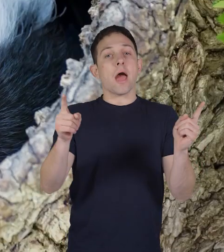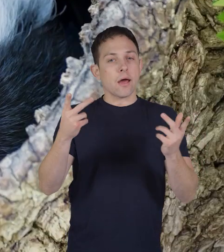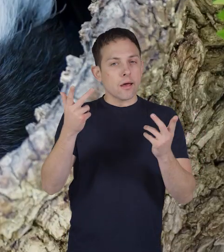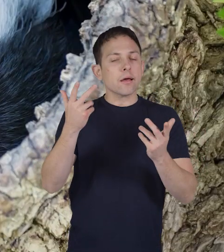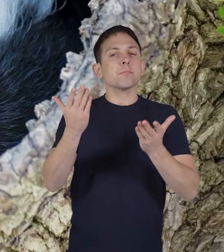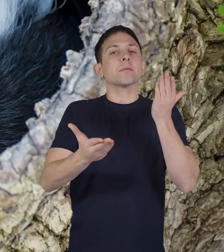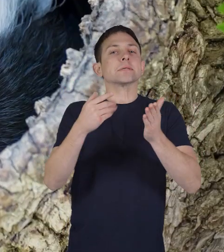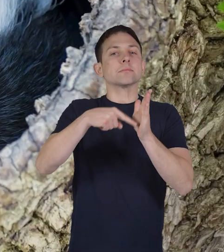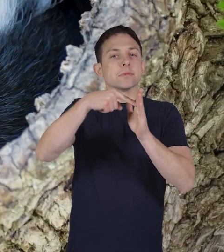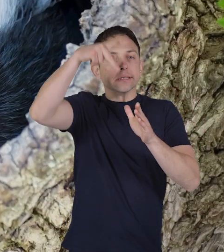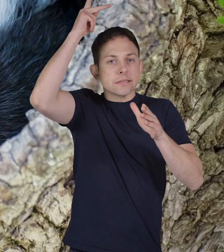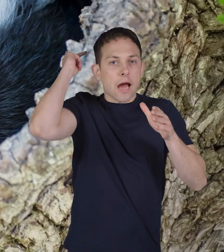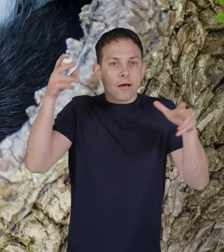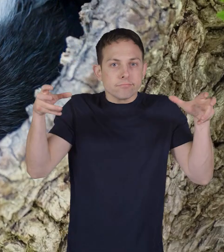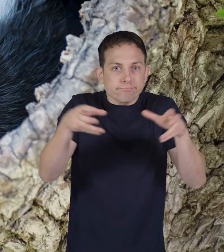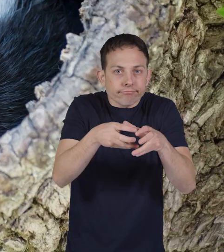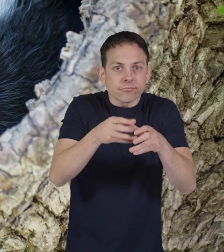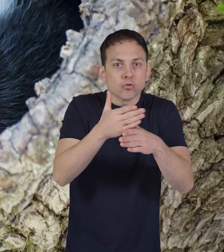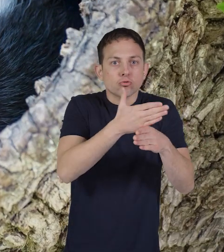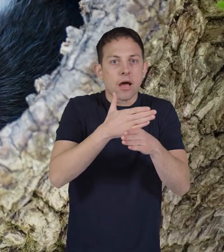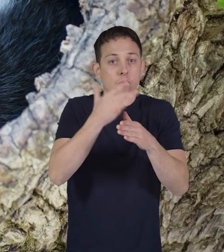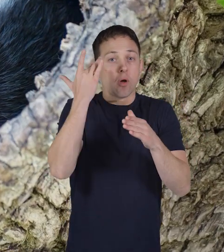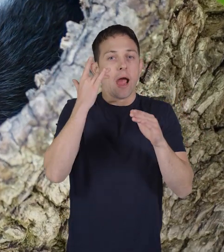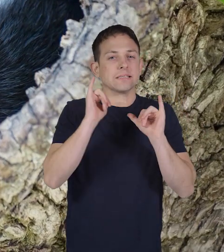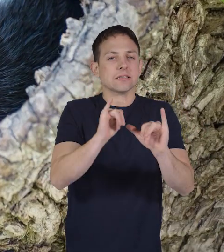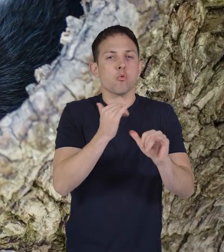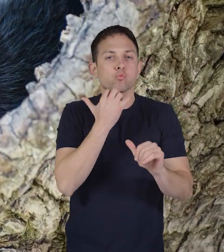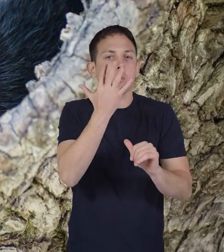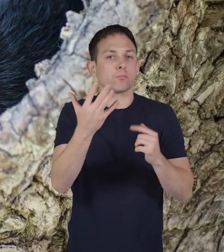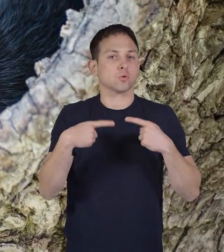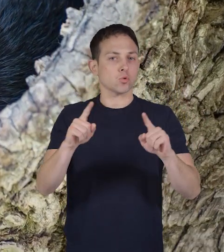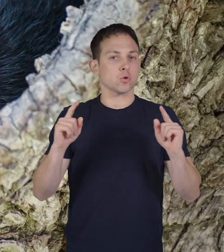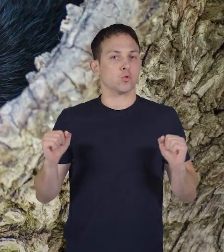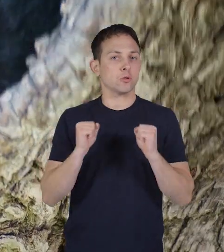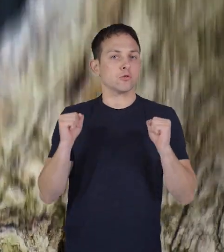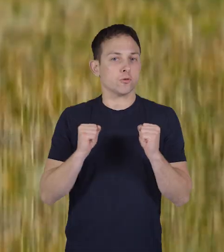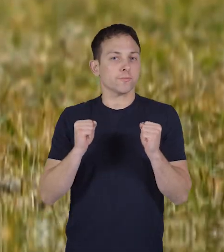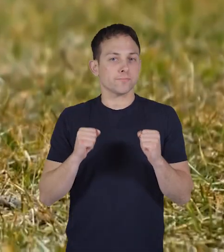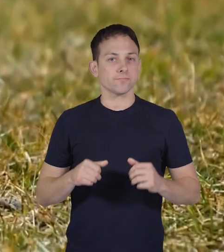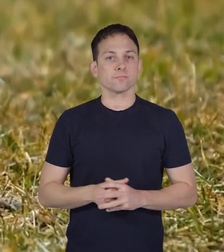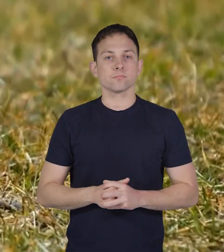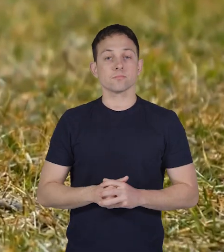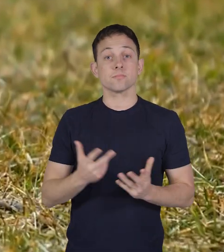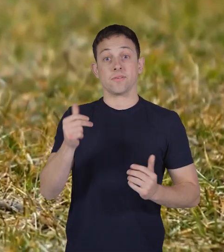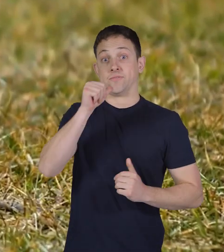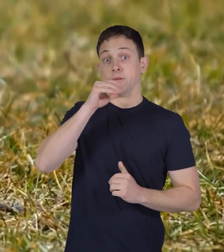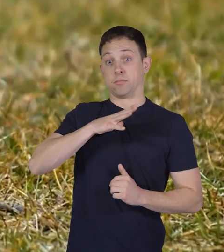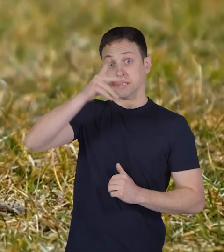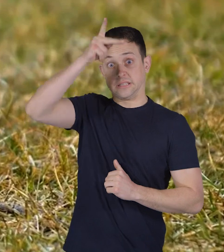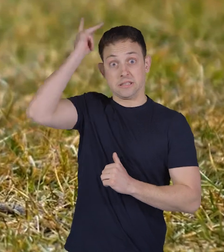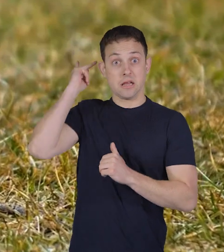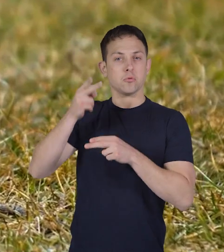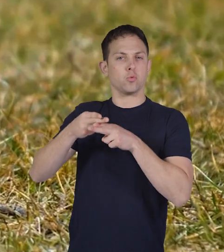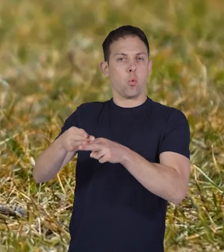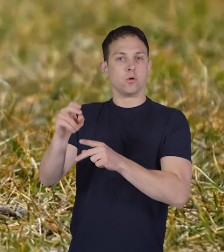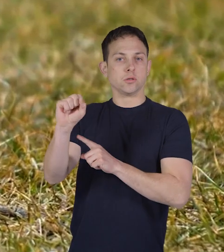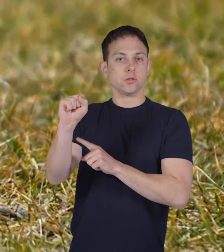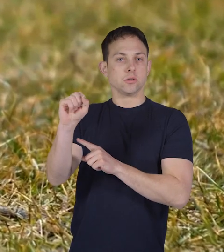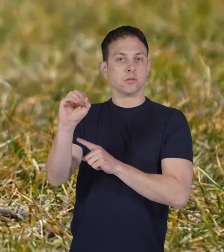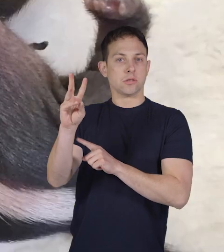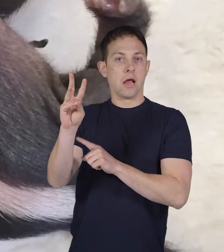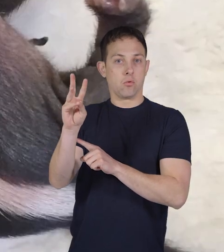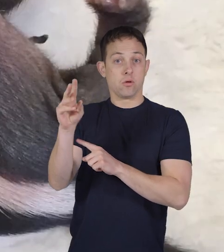they may share a den with other skunks during the winter to stay warm a female skunk called a